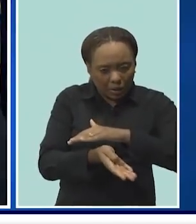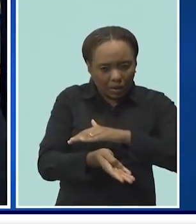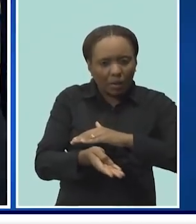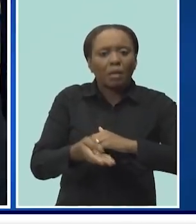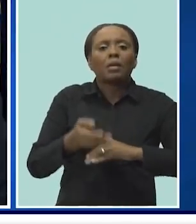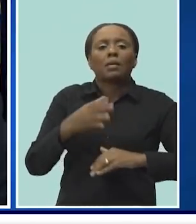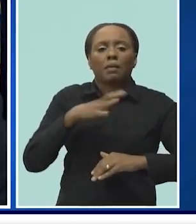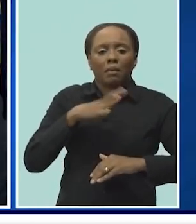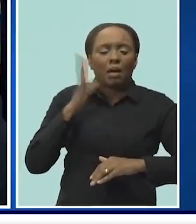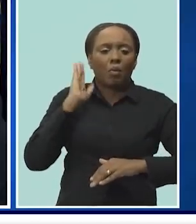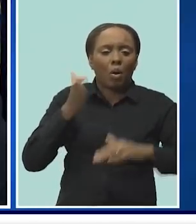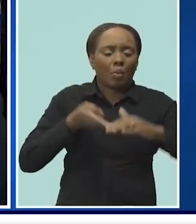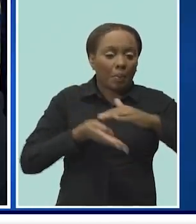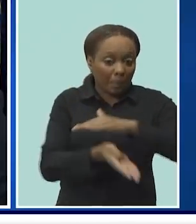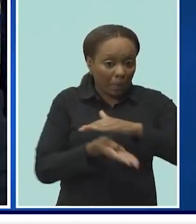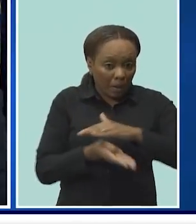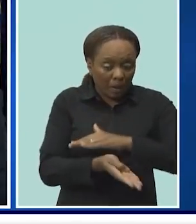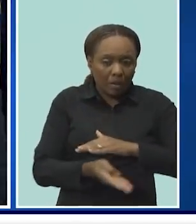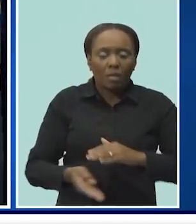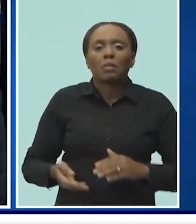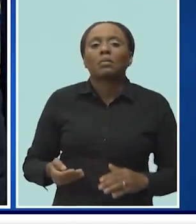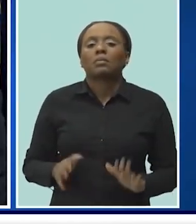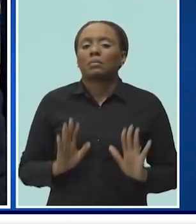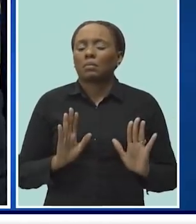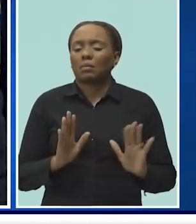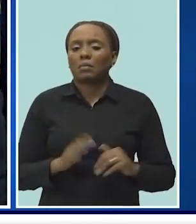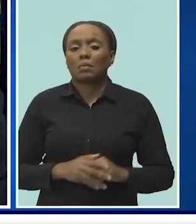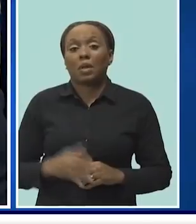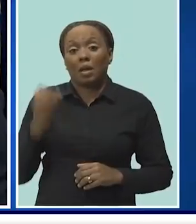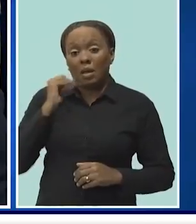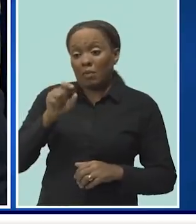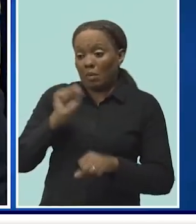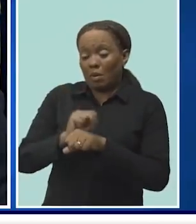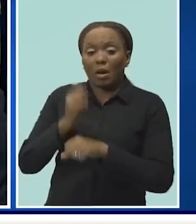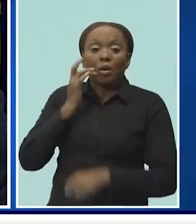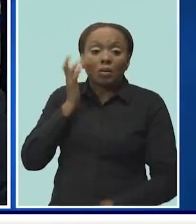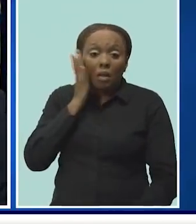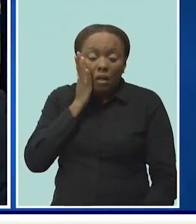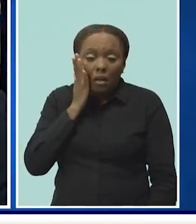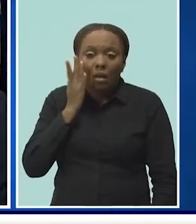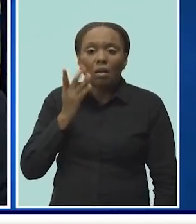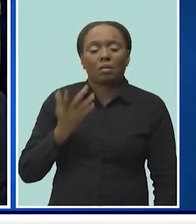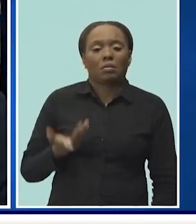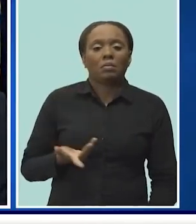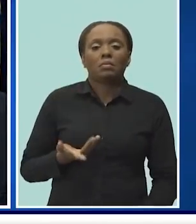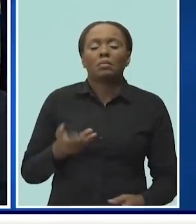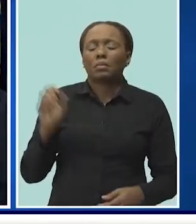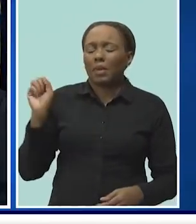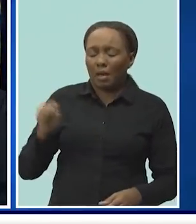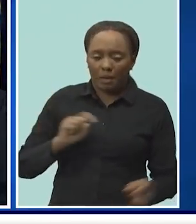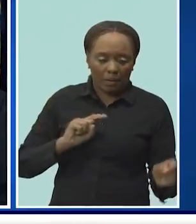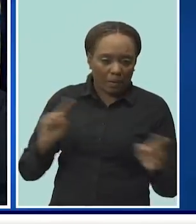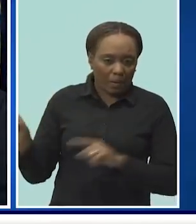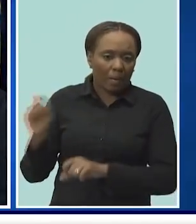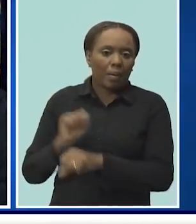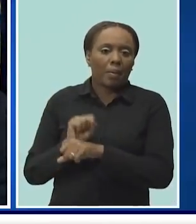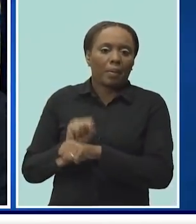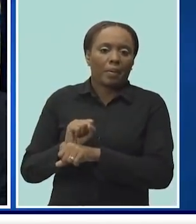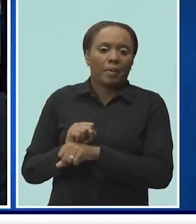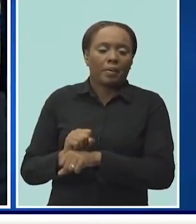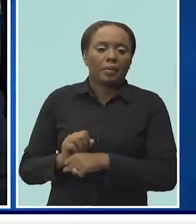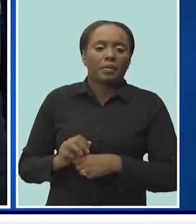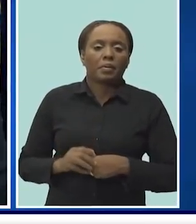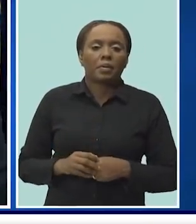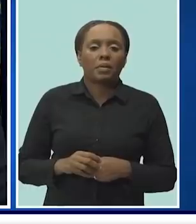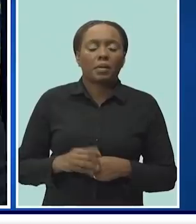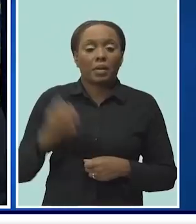if you're working in a hotel or a villa, yes, you can go to work. And yes, you will have the opportunity to say to a